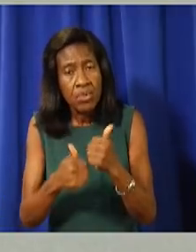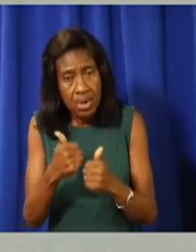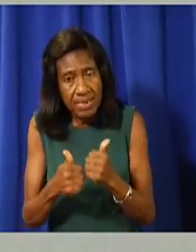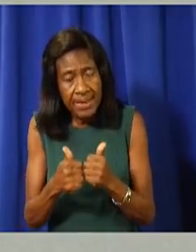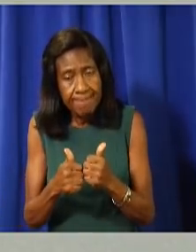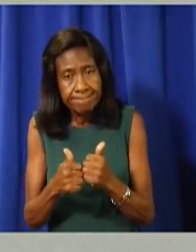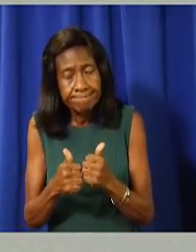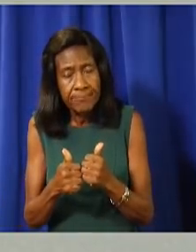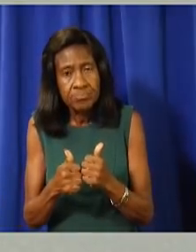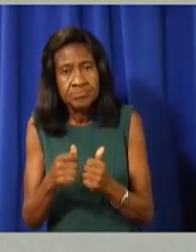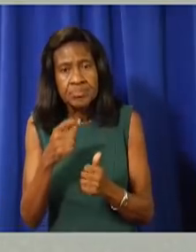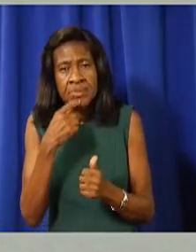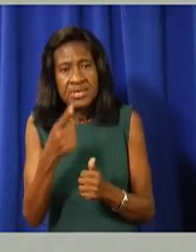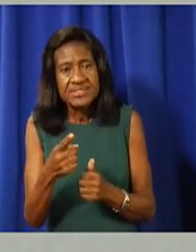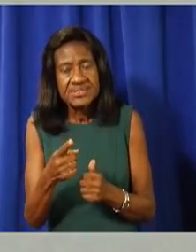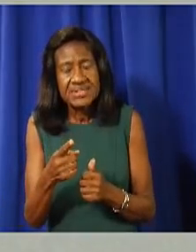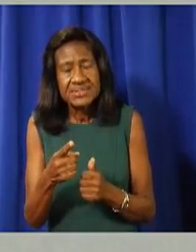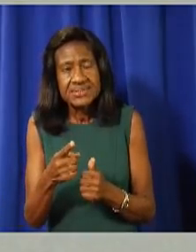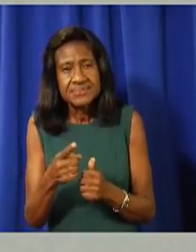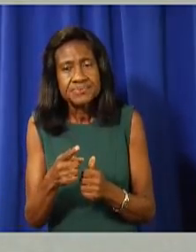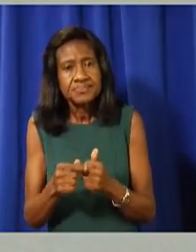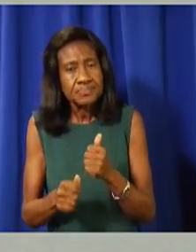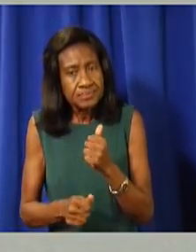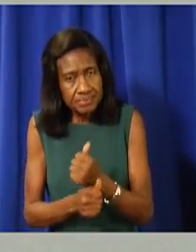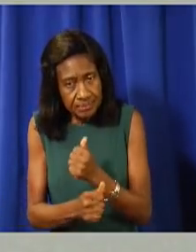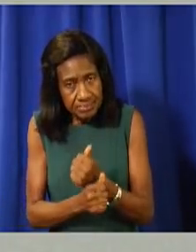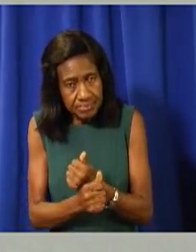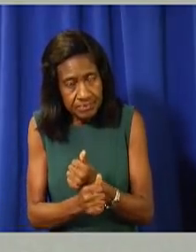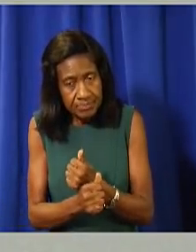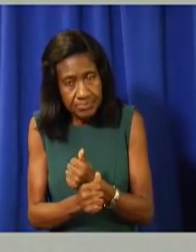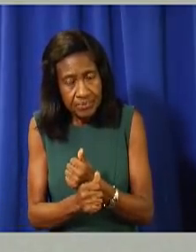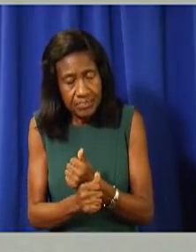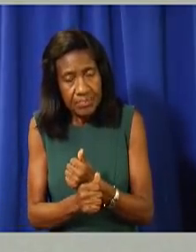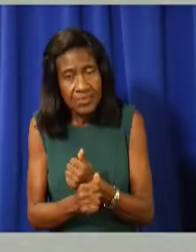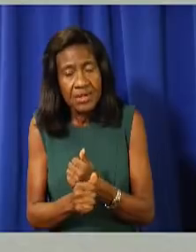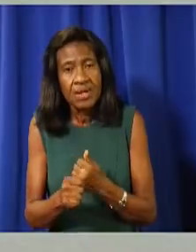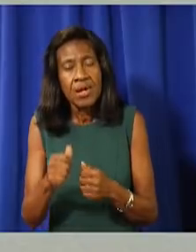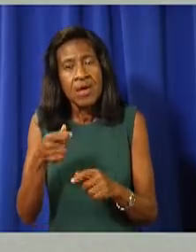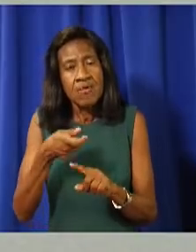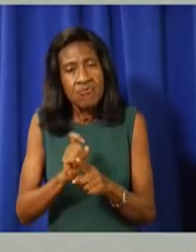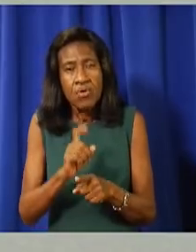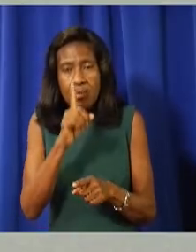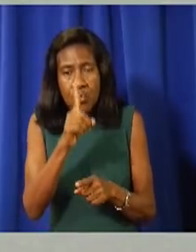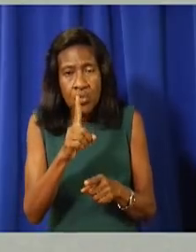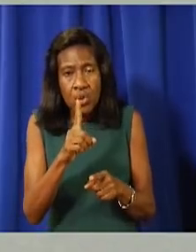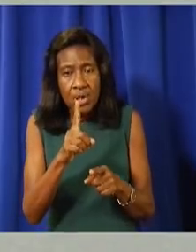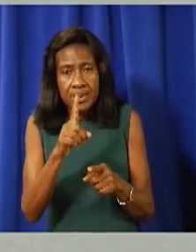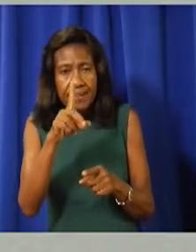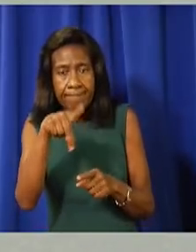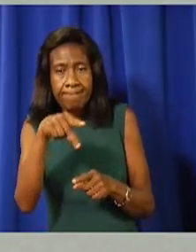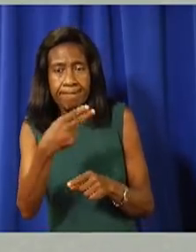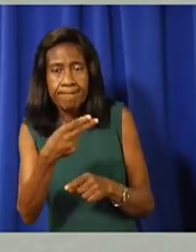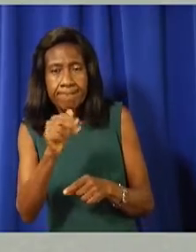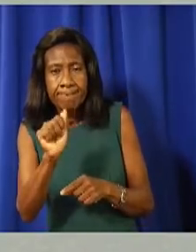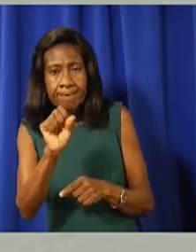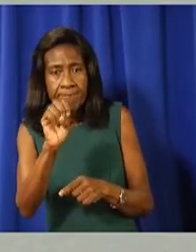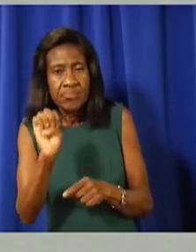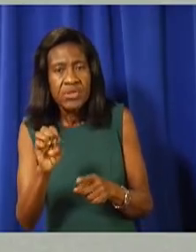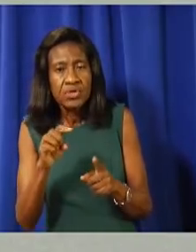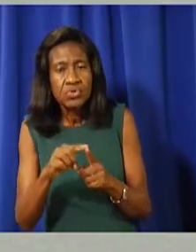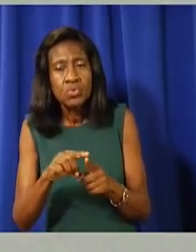phase four and the risks associated with it does not mean we go from where we are straight in the direction of a lockdown.